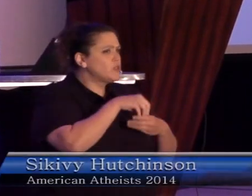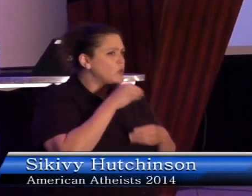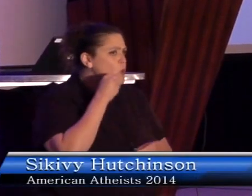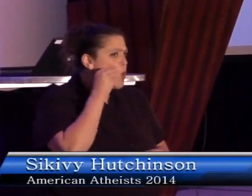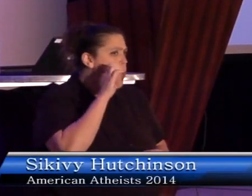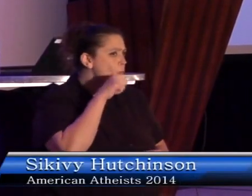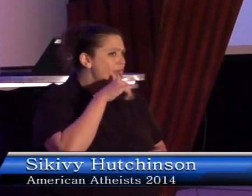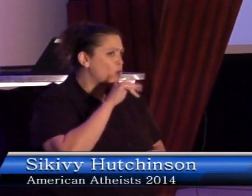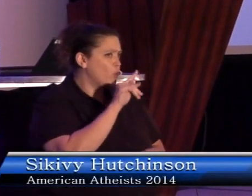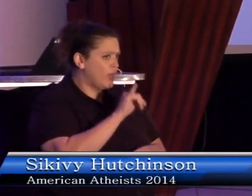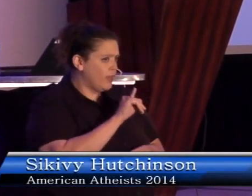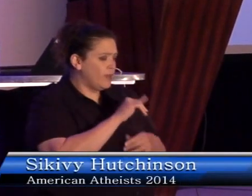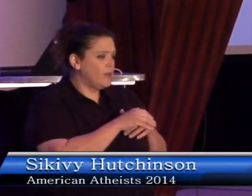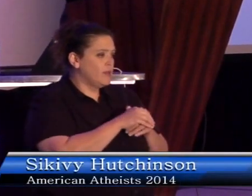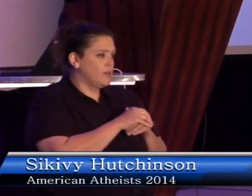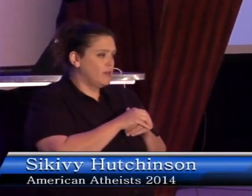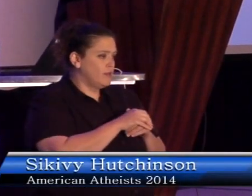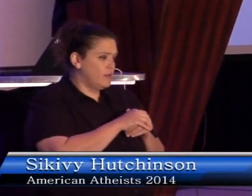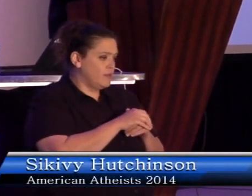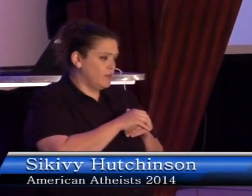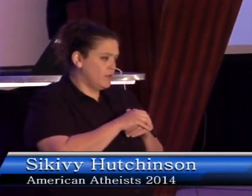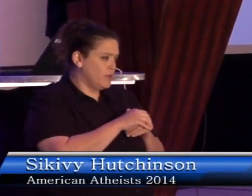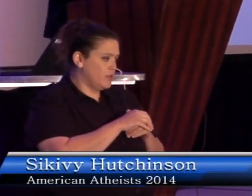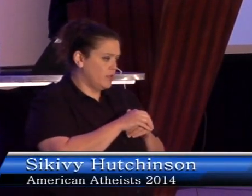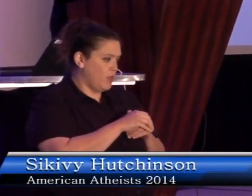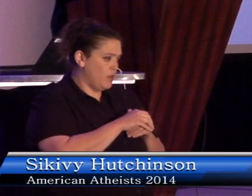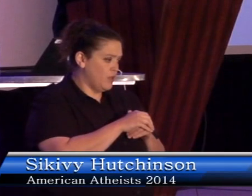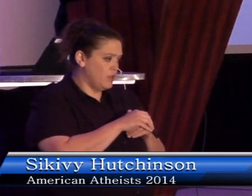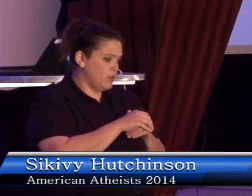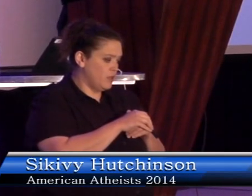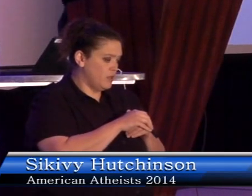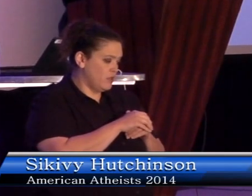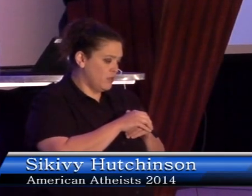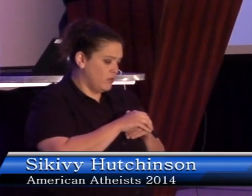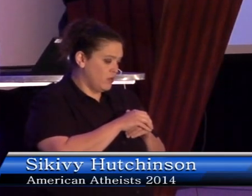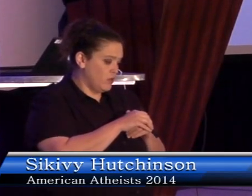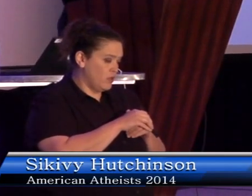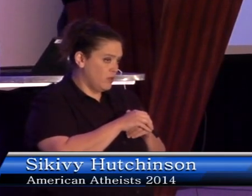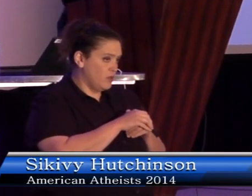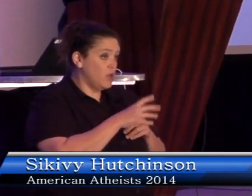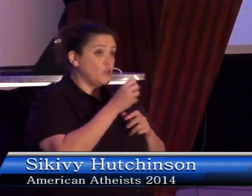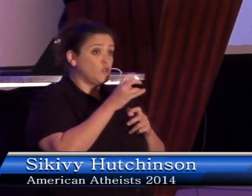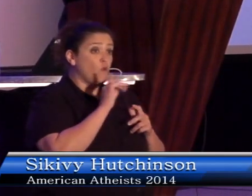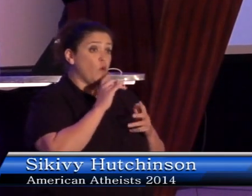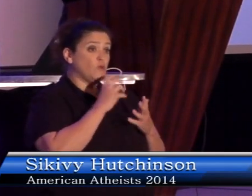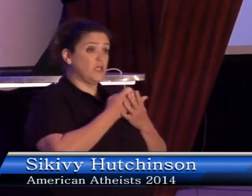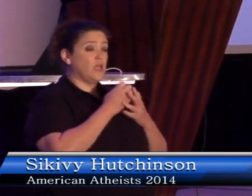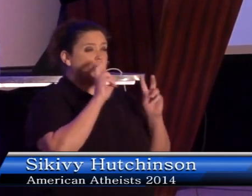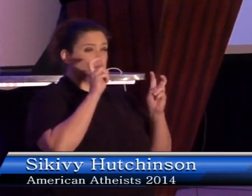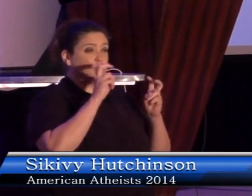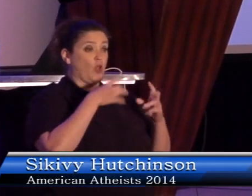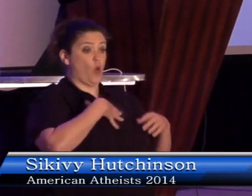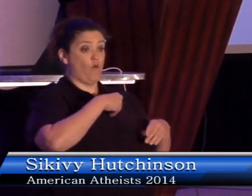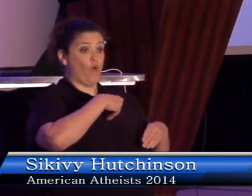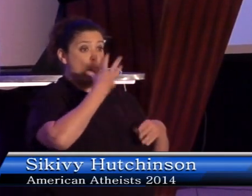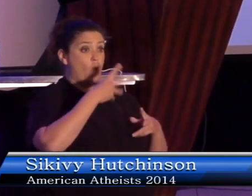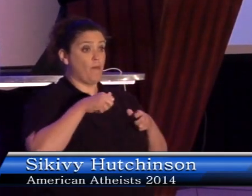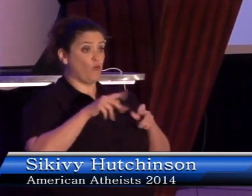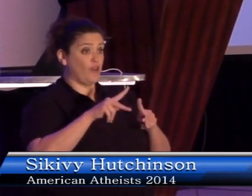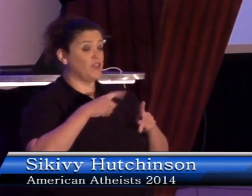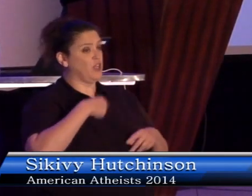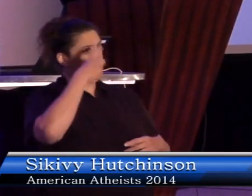So what do the economics of white privilege and white supremacy